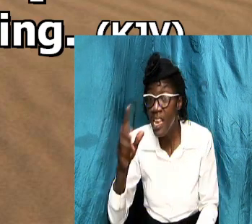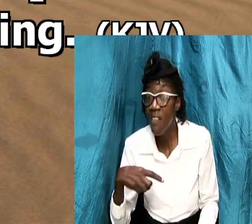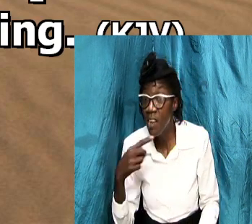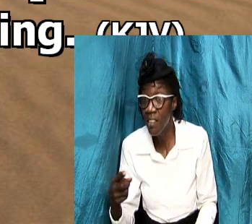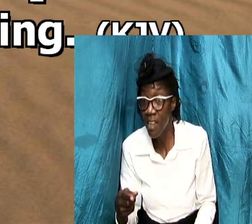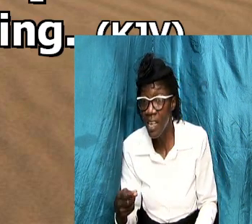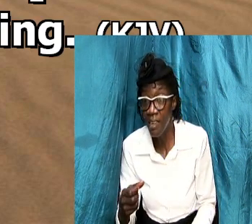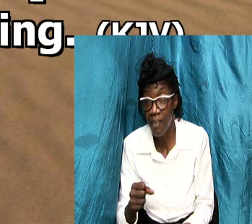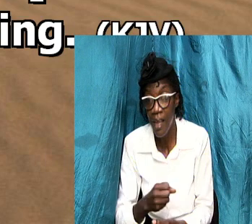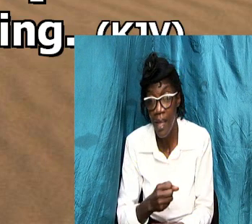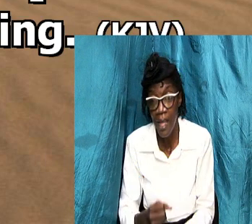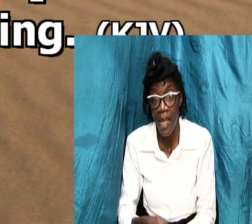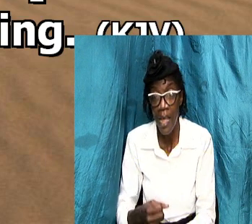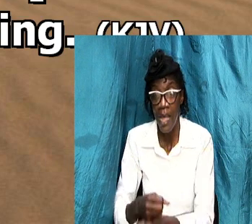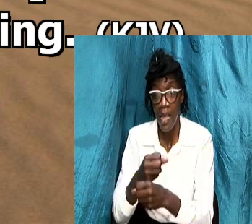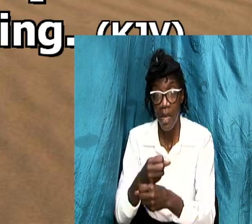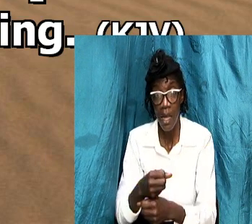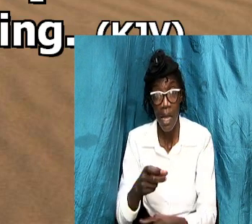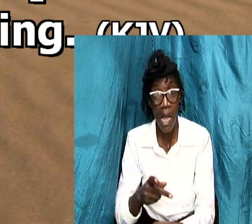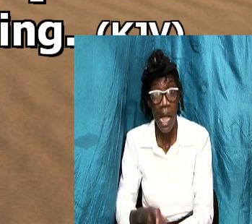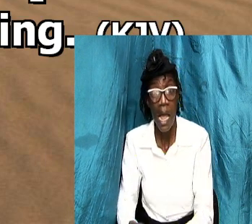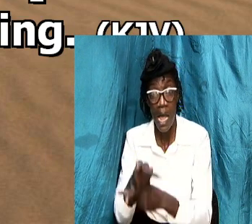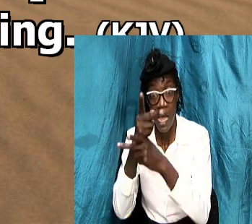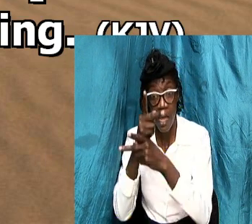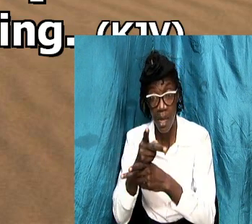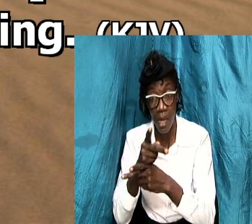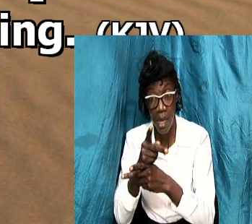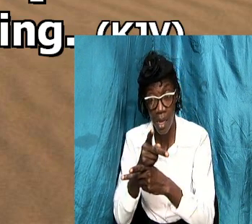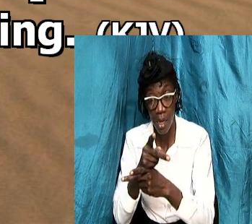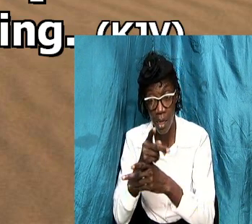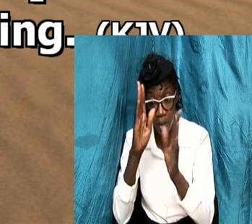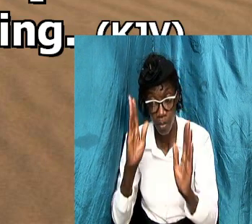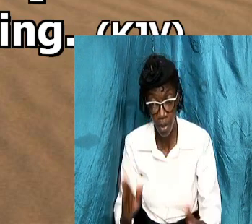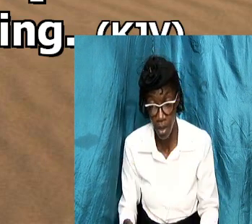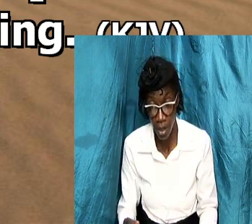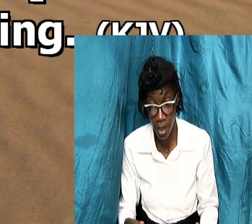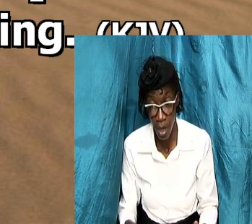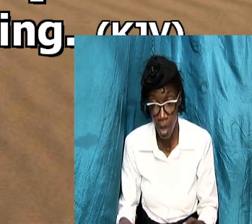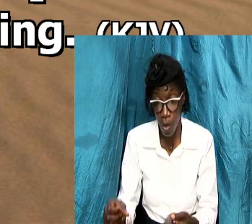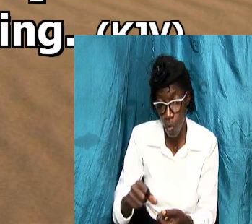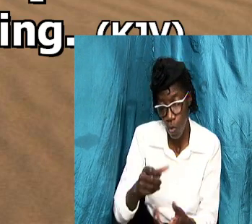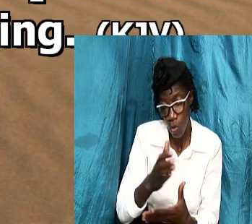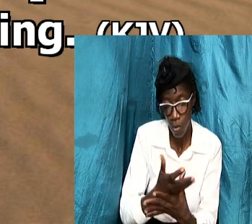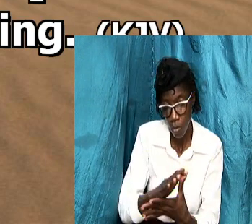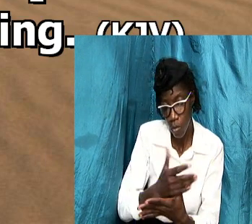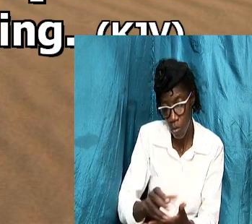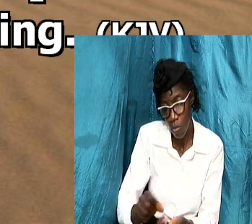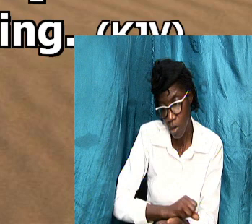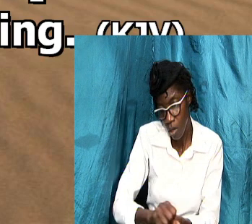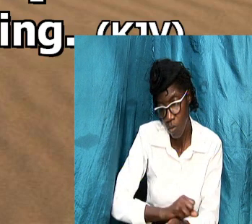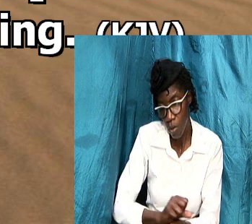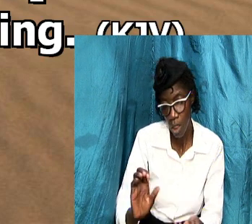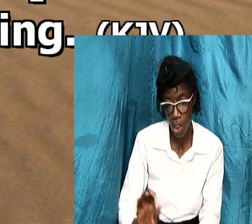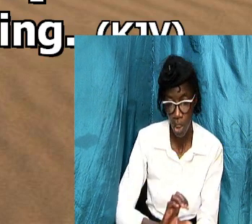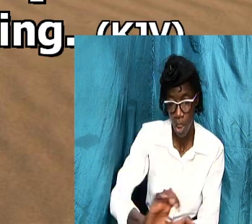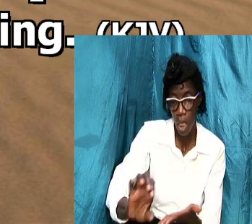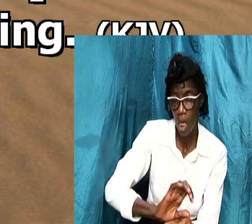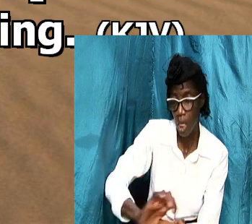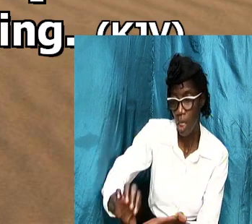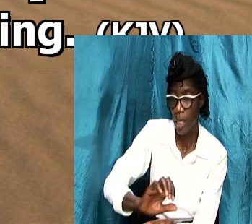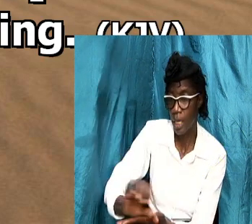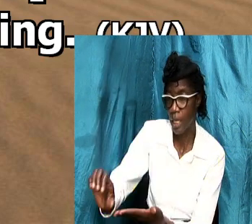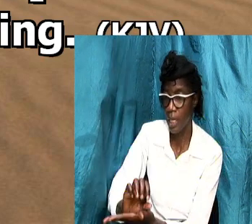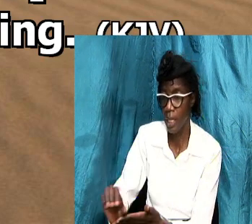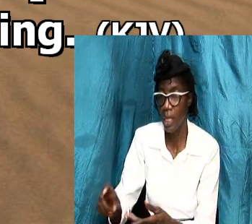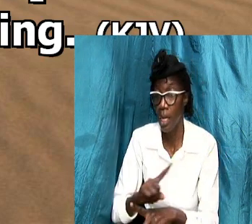a helper a a somebody who cook and wash and clean and etc etc she was not our helper but